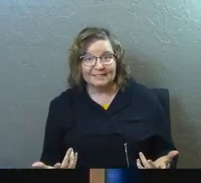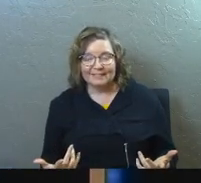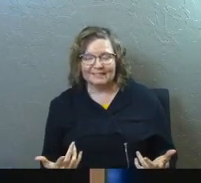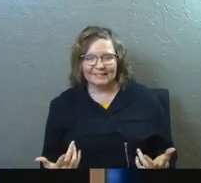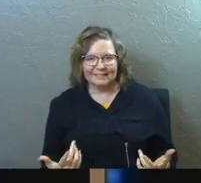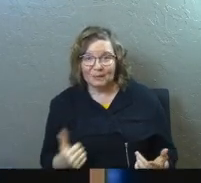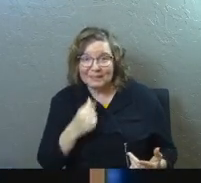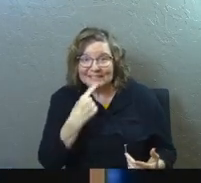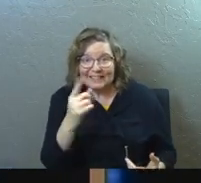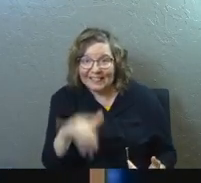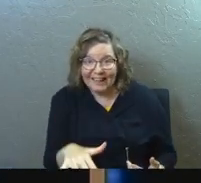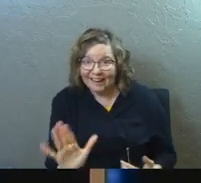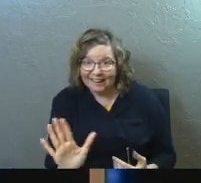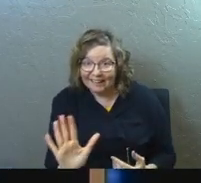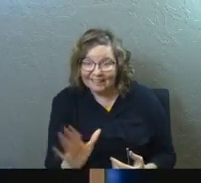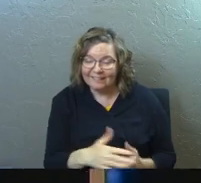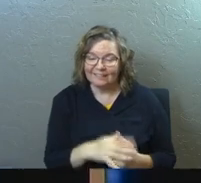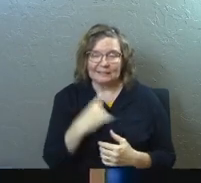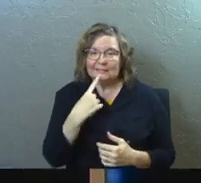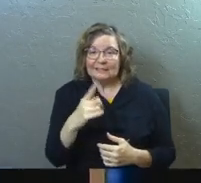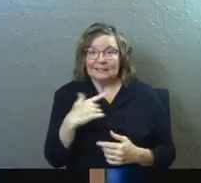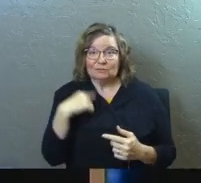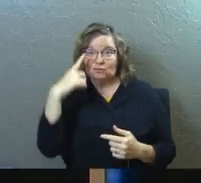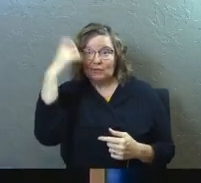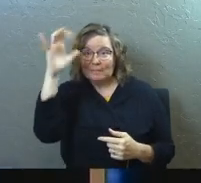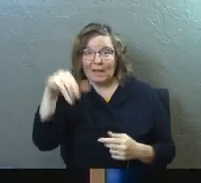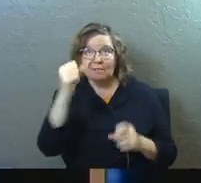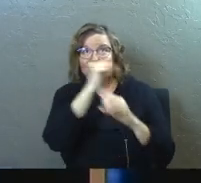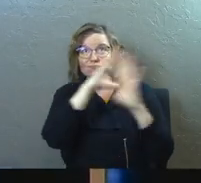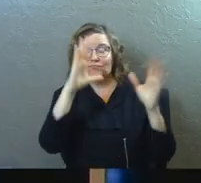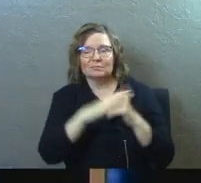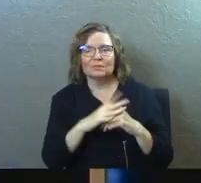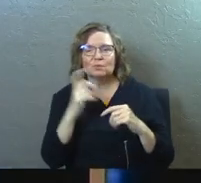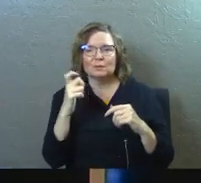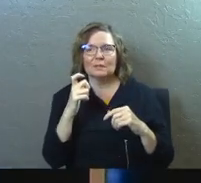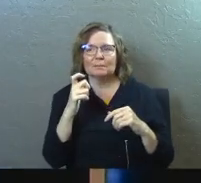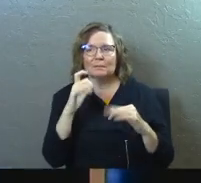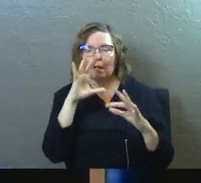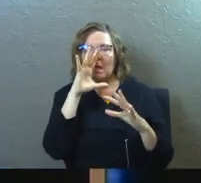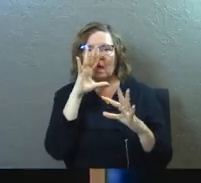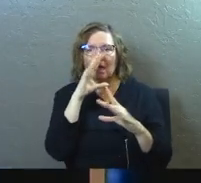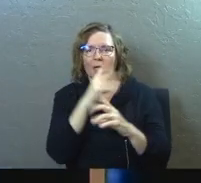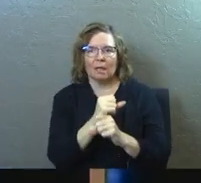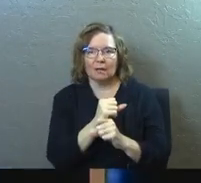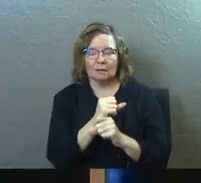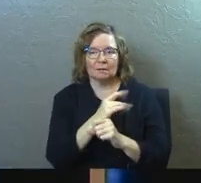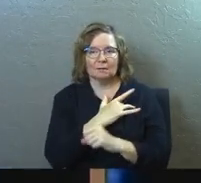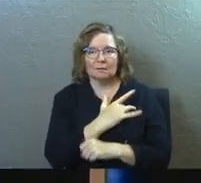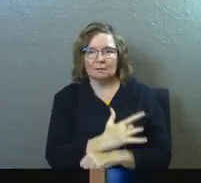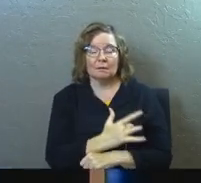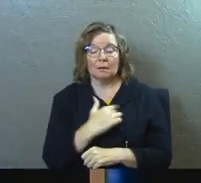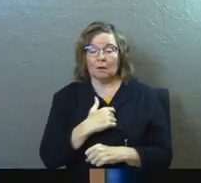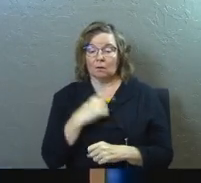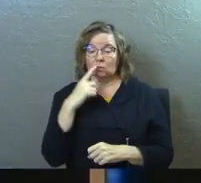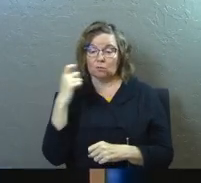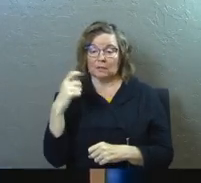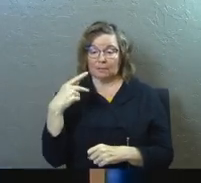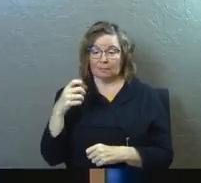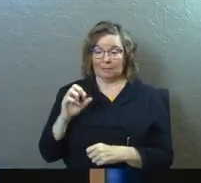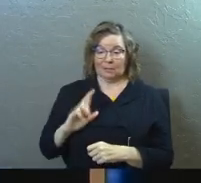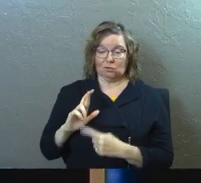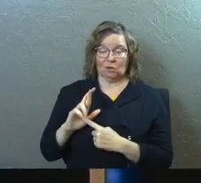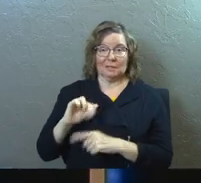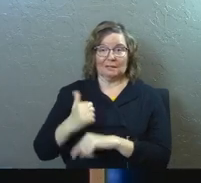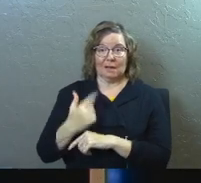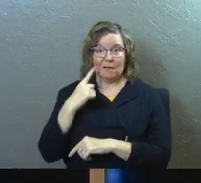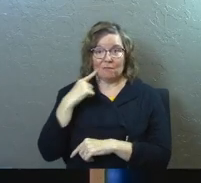It's not what we said. It's not what we dreamed. And the dream is a captivating dream. And the dream that Pixar put